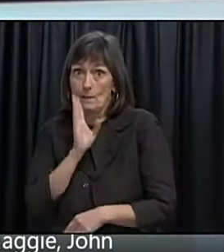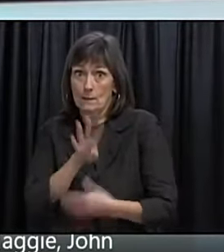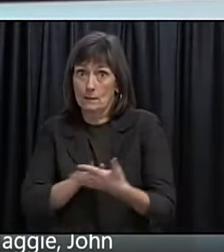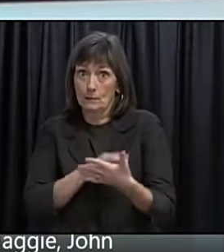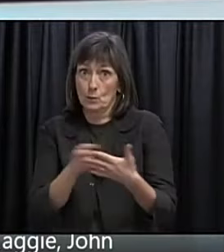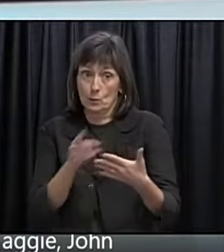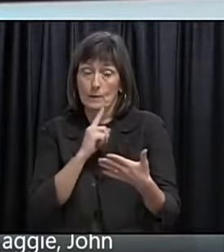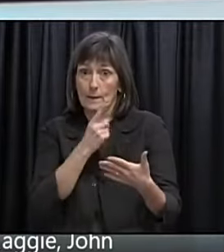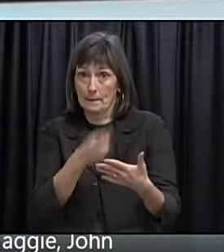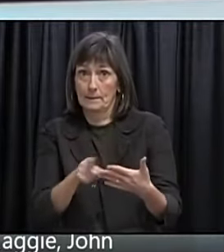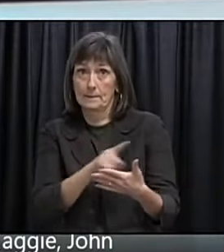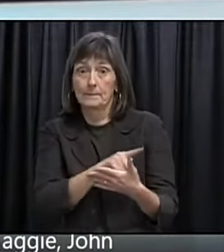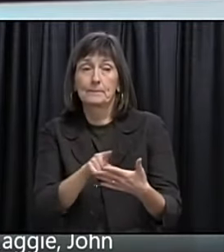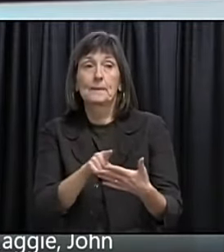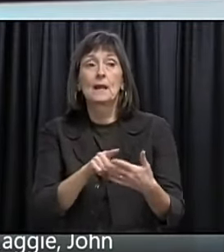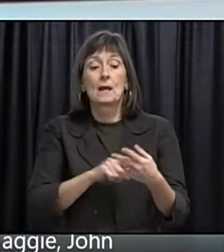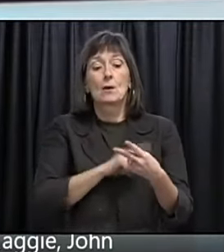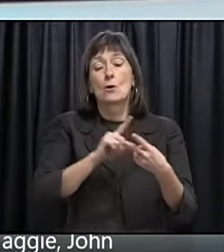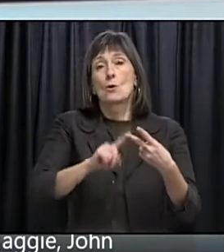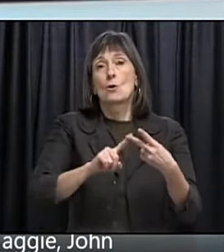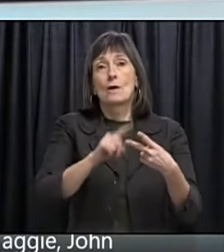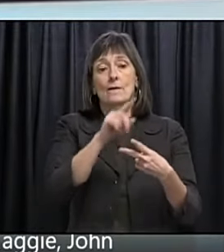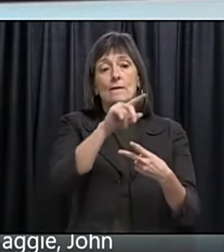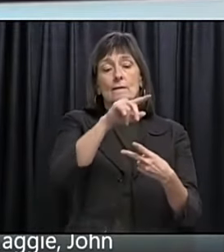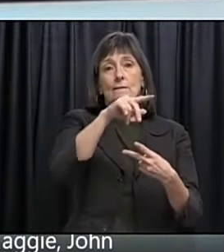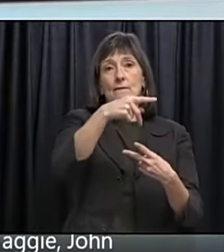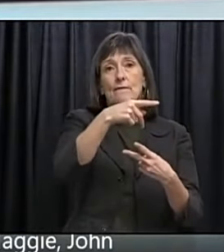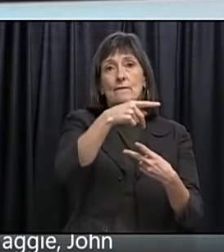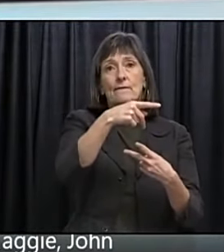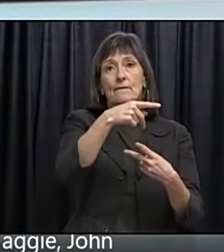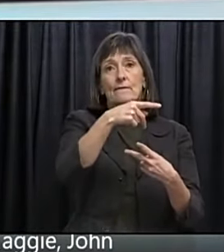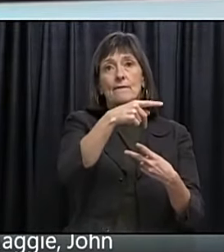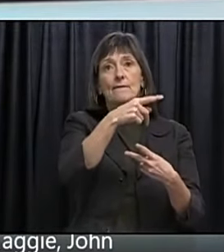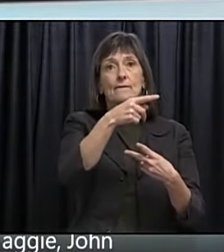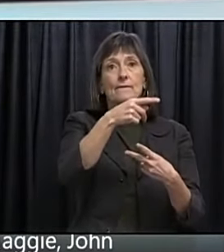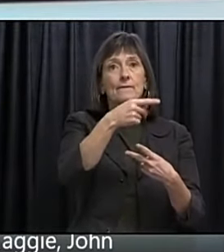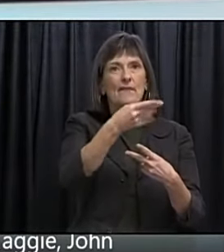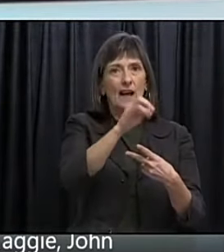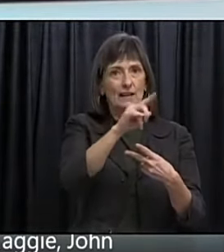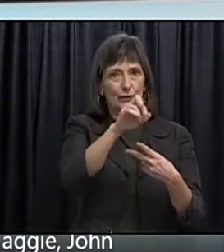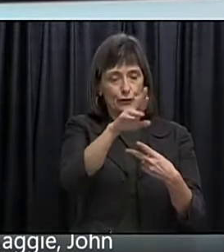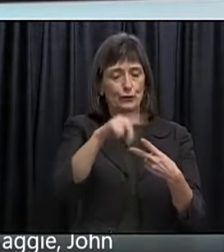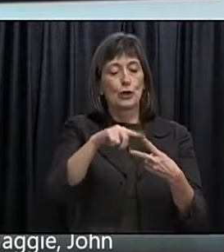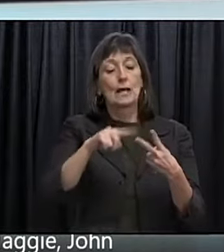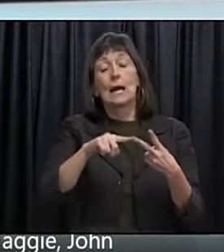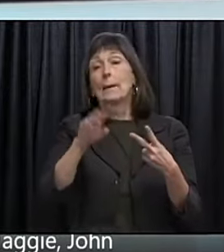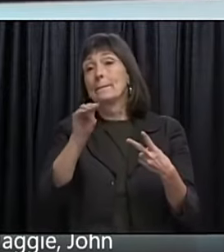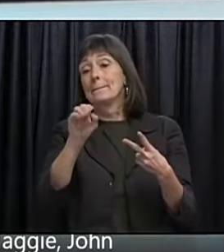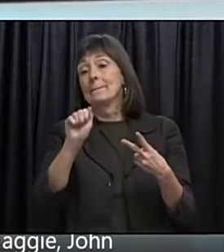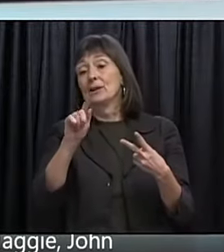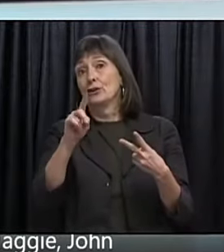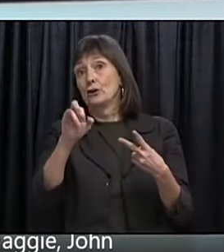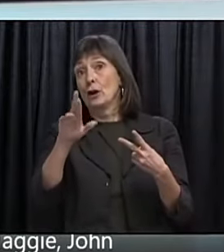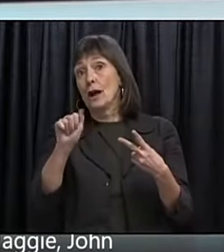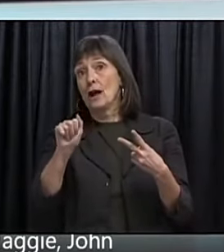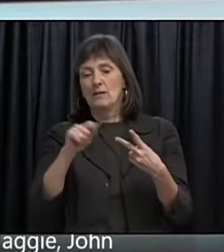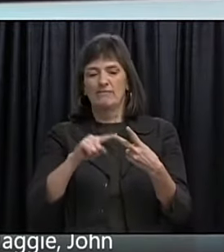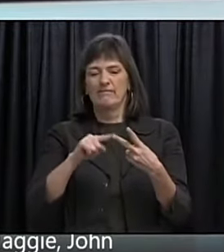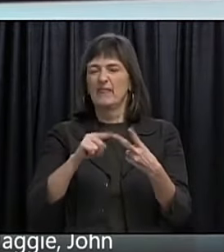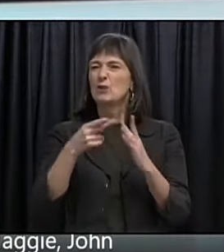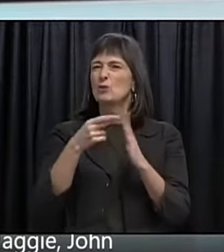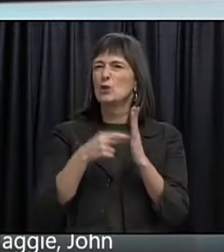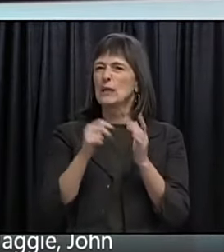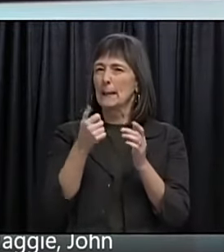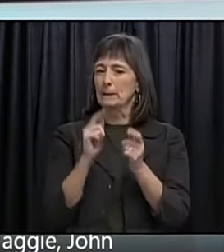That was not approved. Moderna. Is changing. Some of its. Restrictions. About. How it. Can be. Transported. To make.